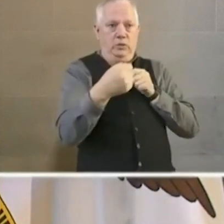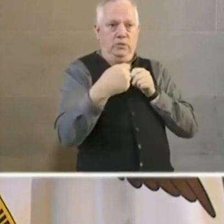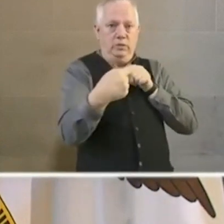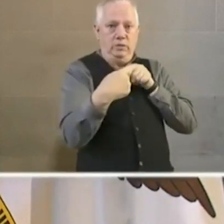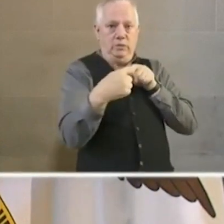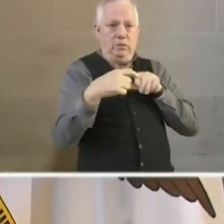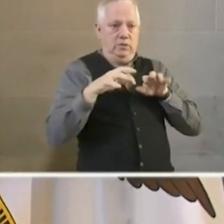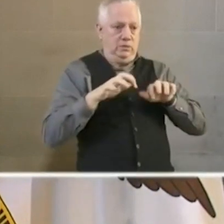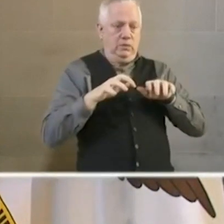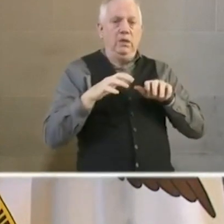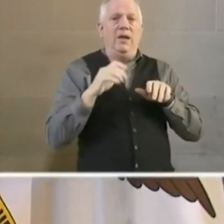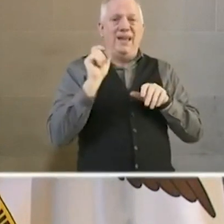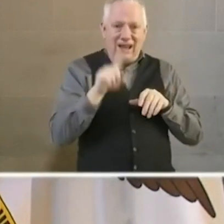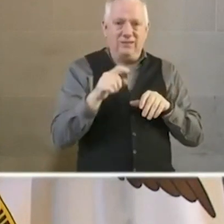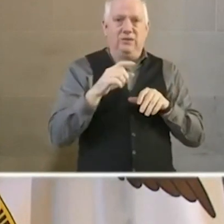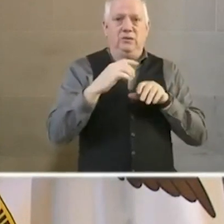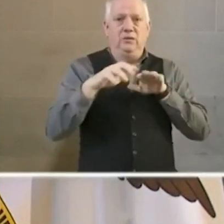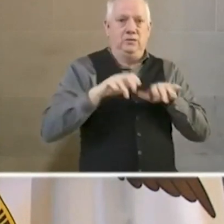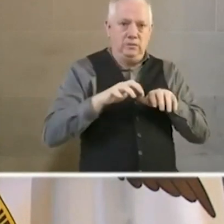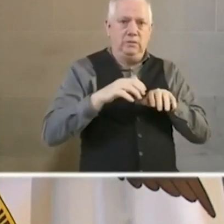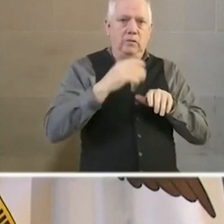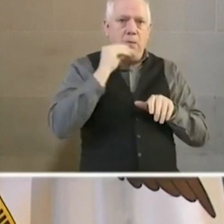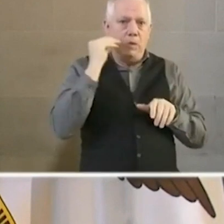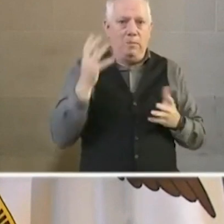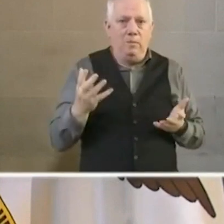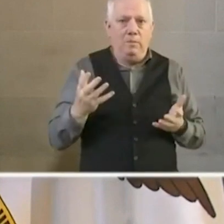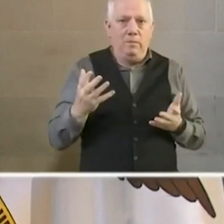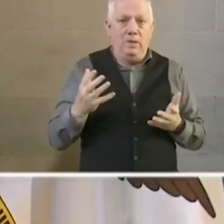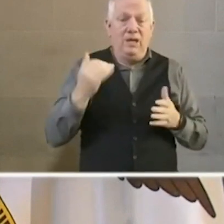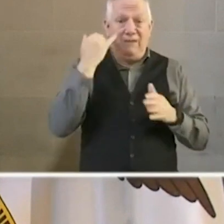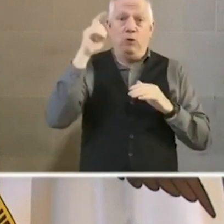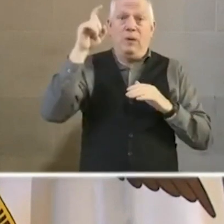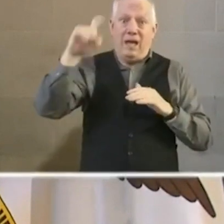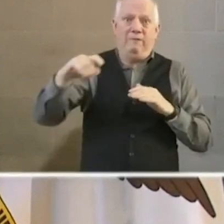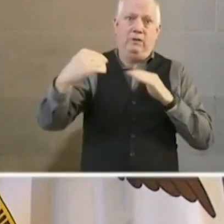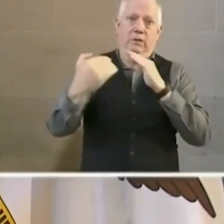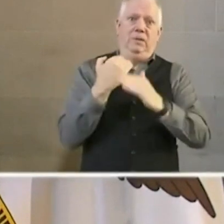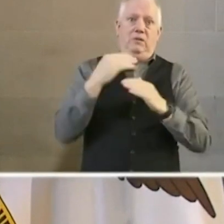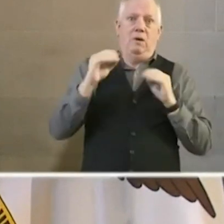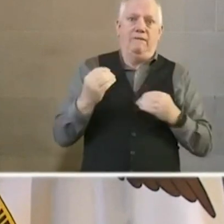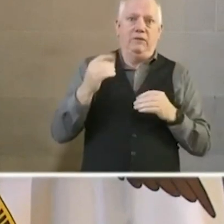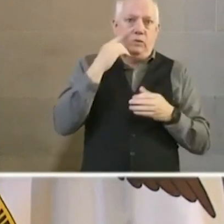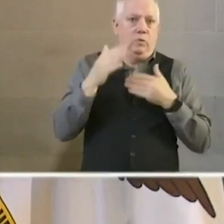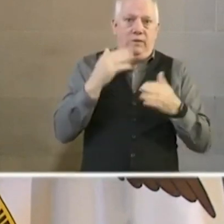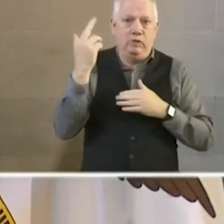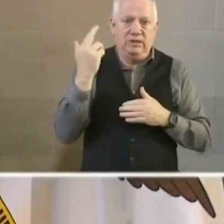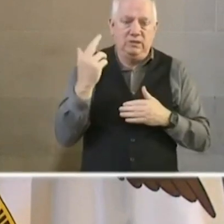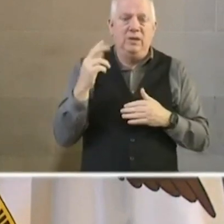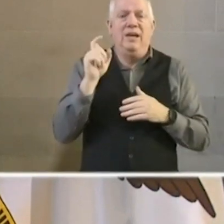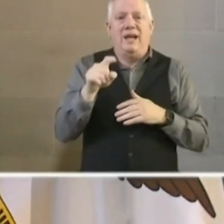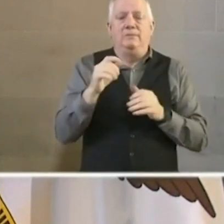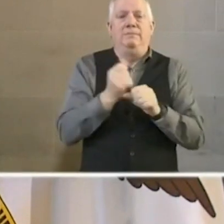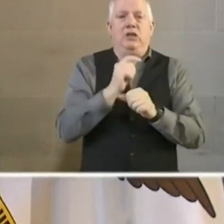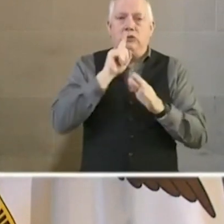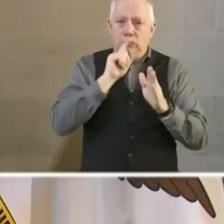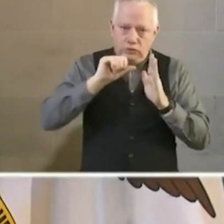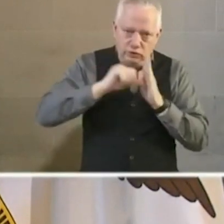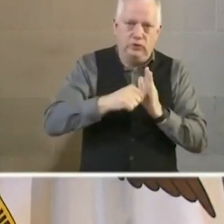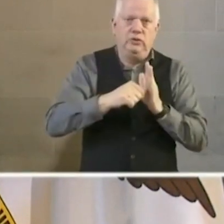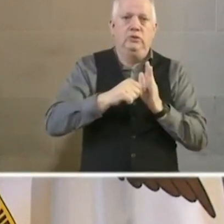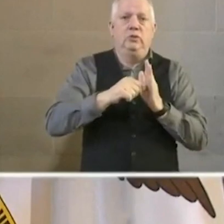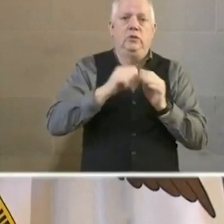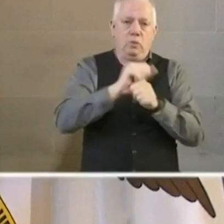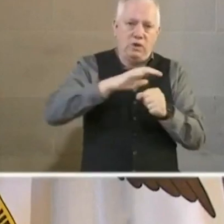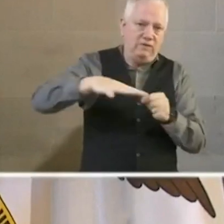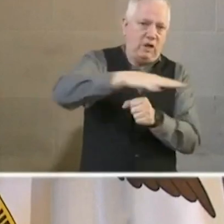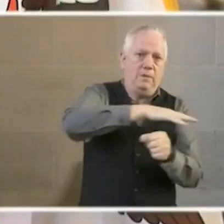are asking people to telecommute. And for those who need to come in the office for whatever reason, we ask that you make sure that your work